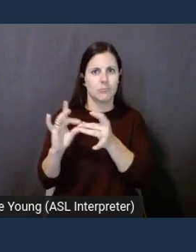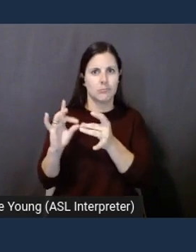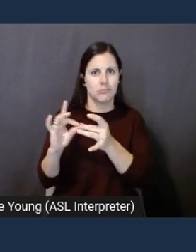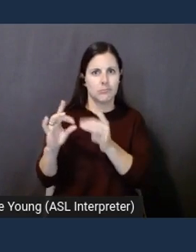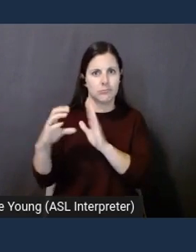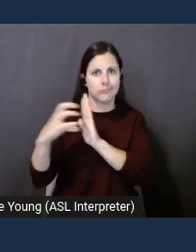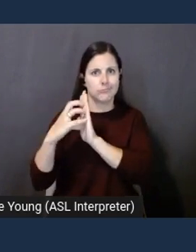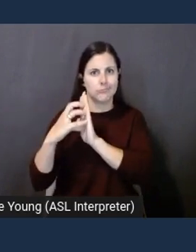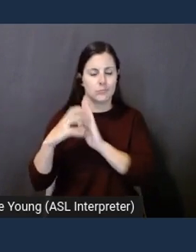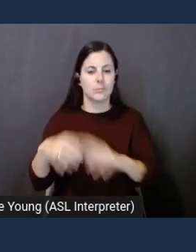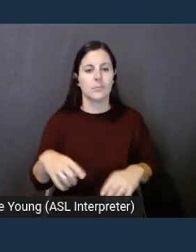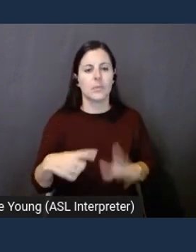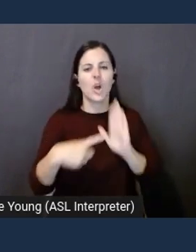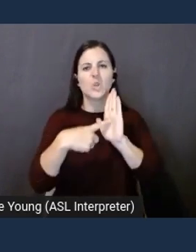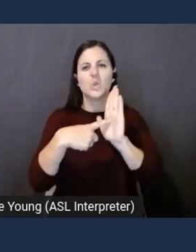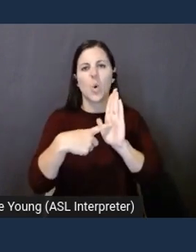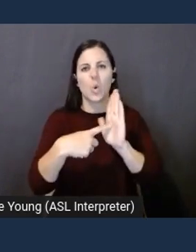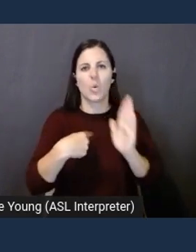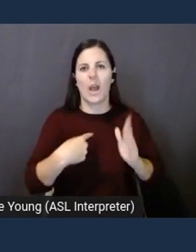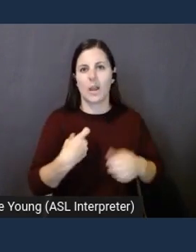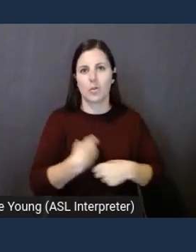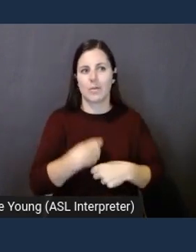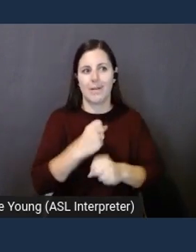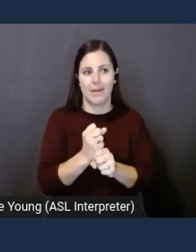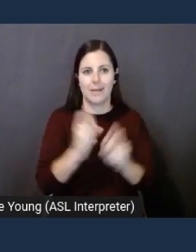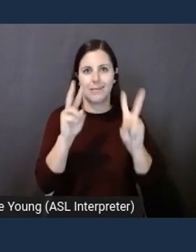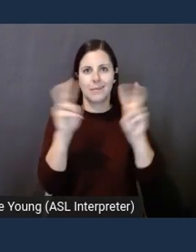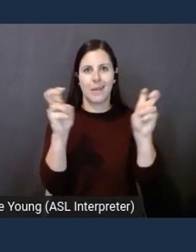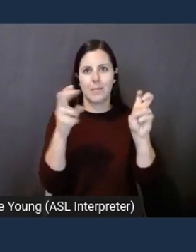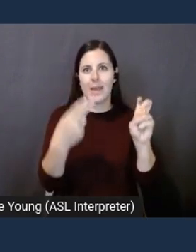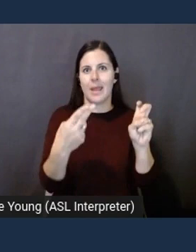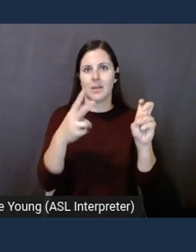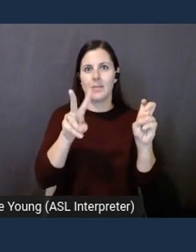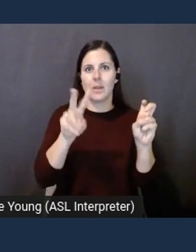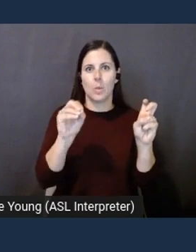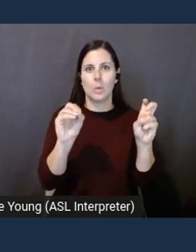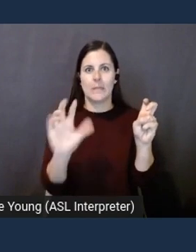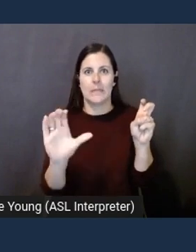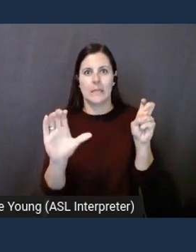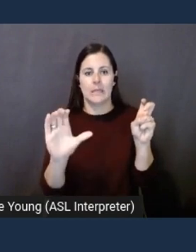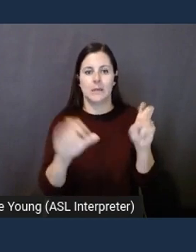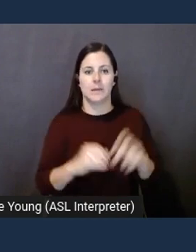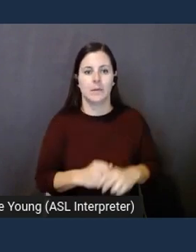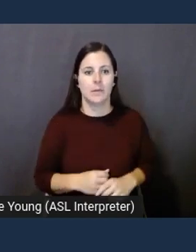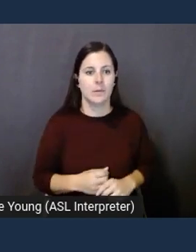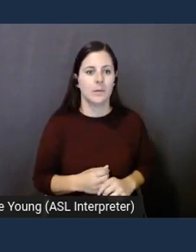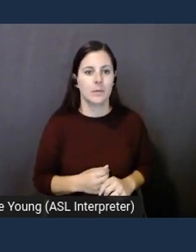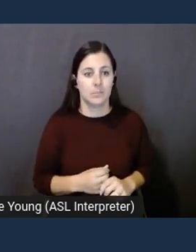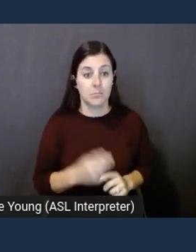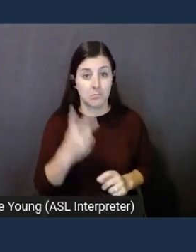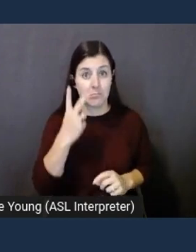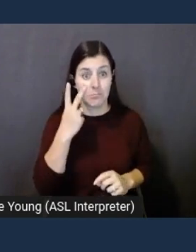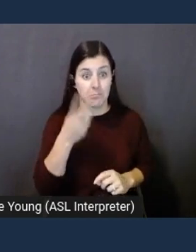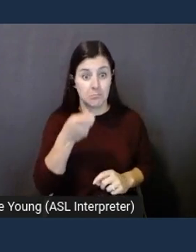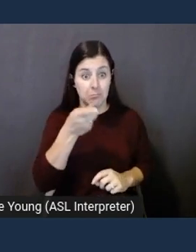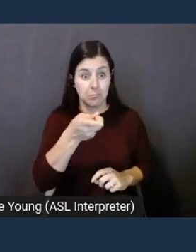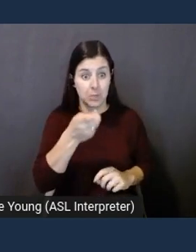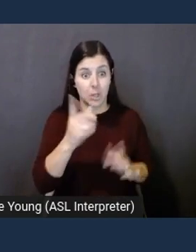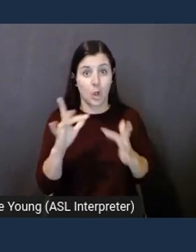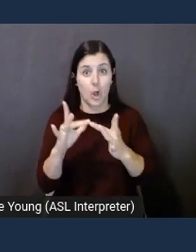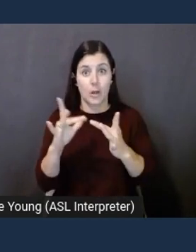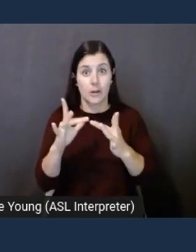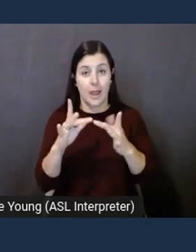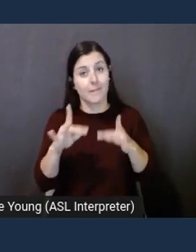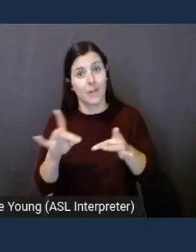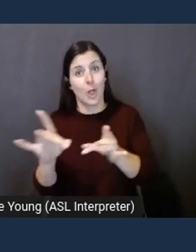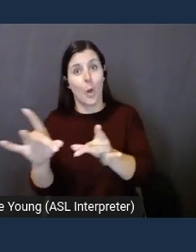Show you the campaign I have created. I have named it HVOC, and you can see this particular contact flow that